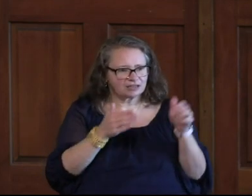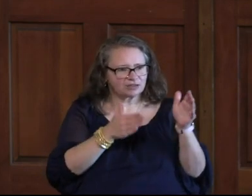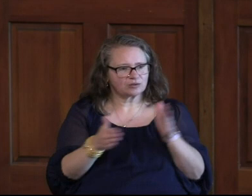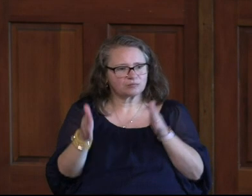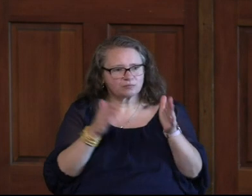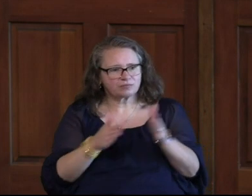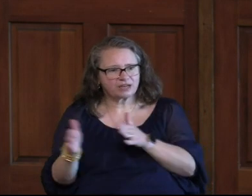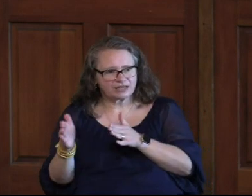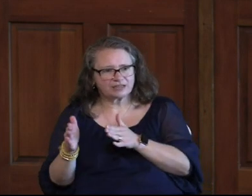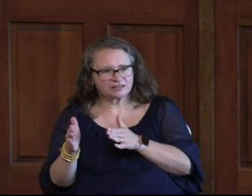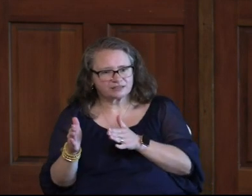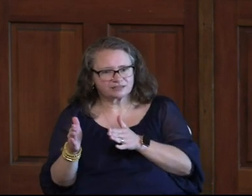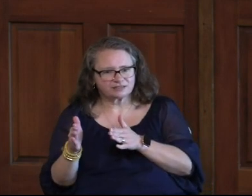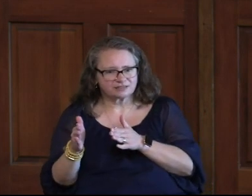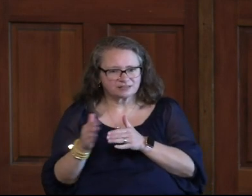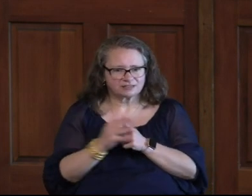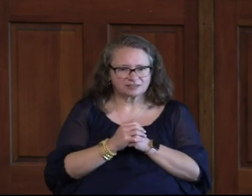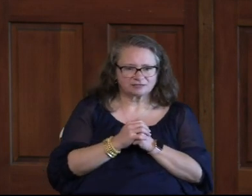Plan Had Predestined